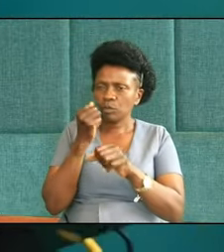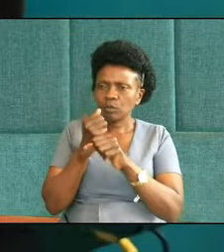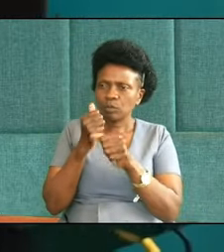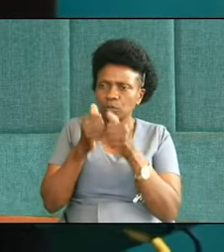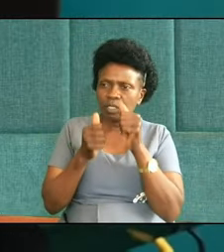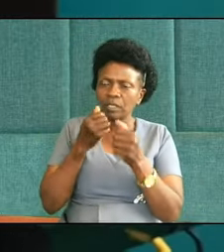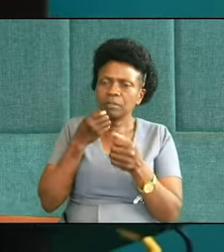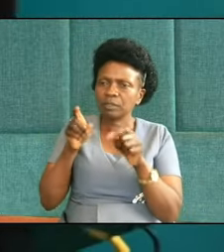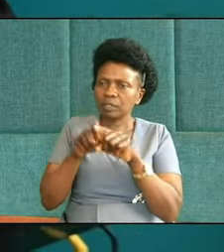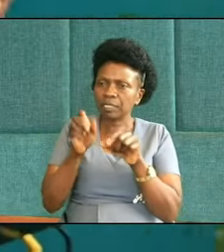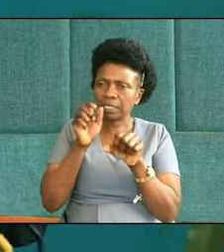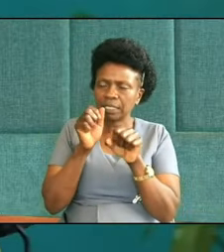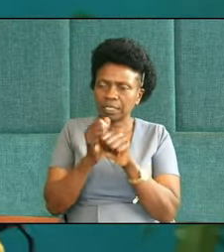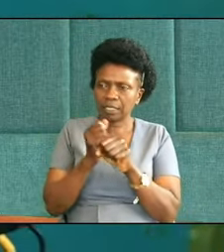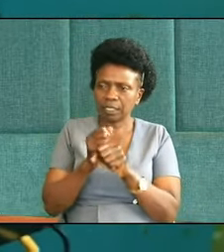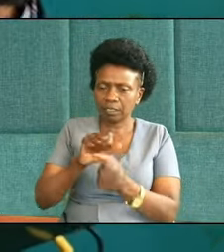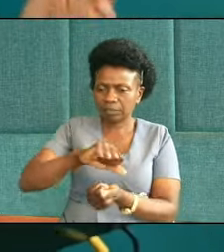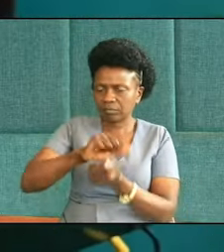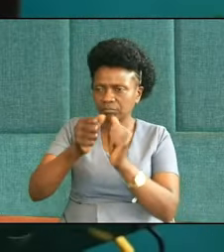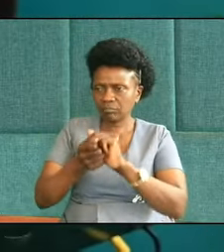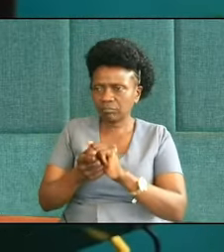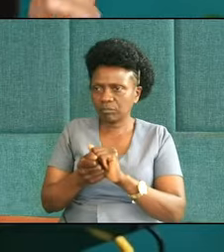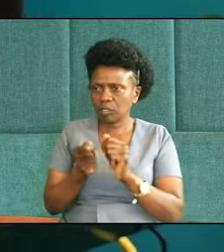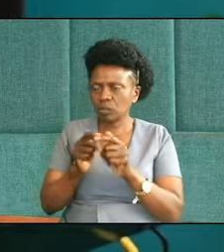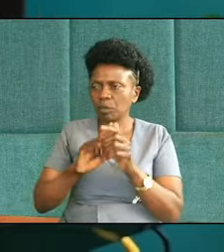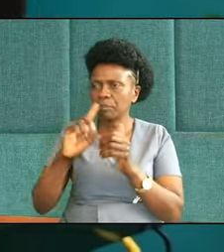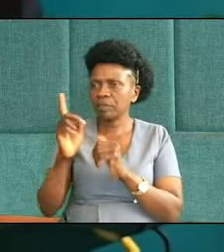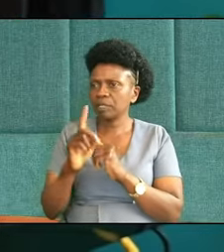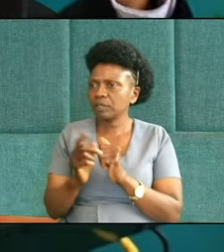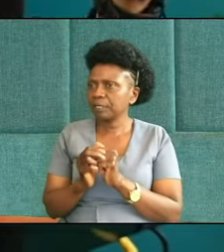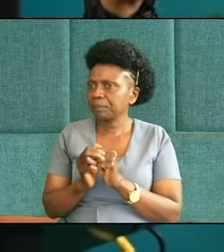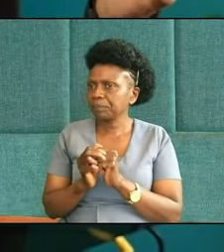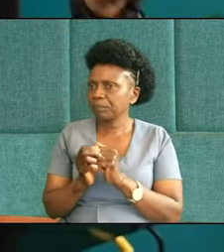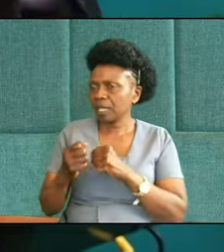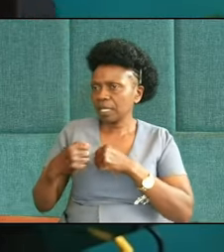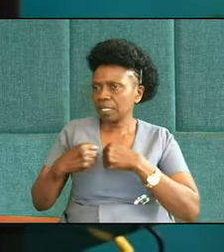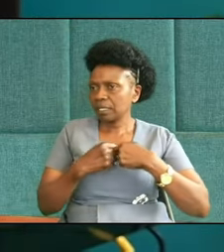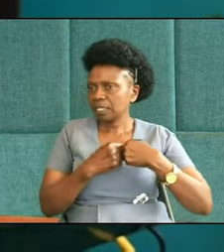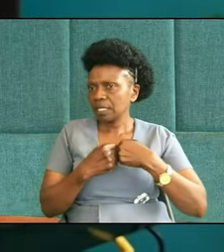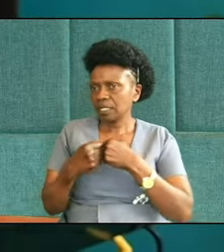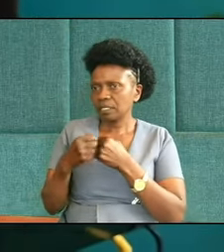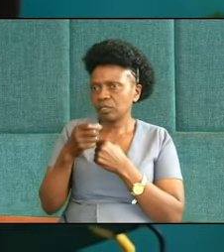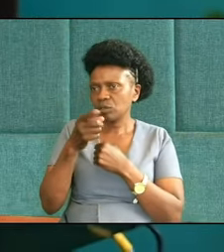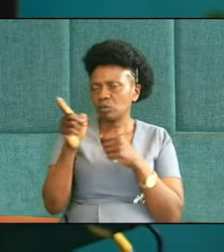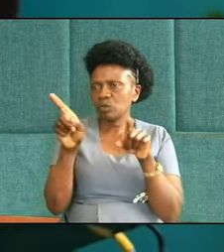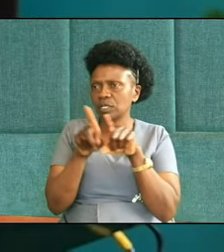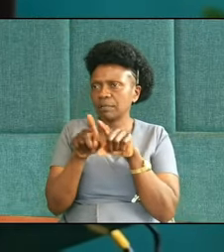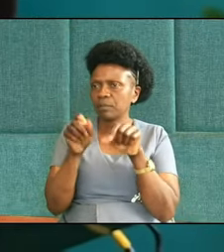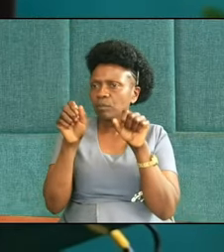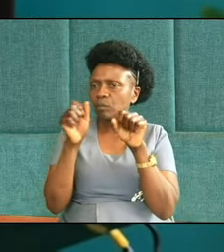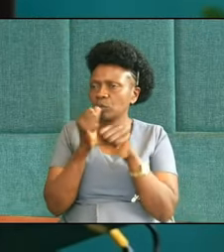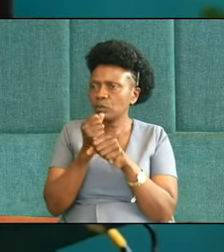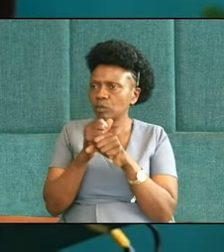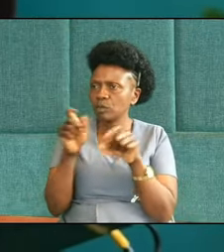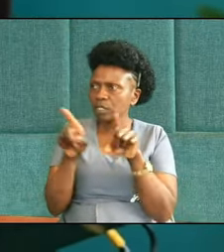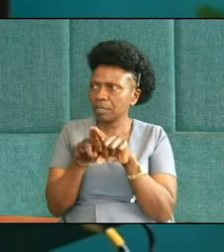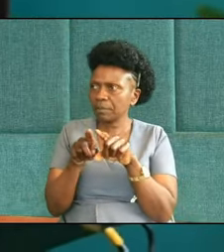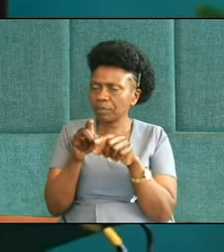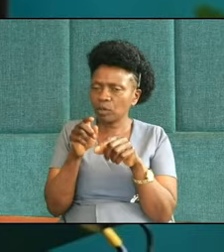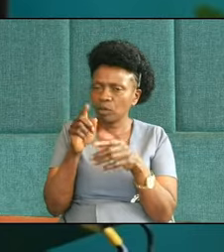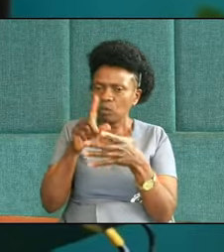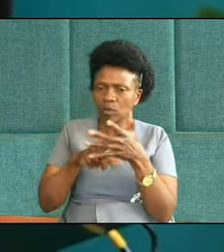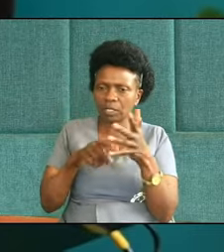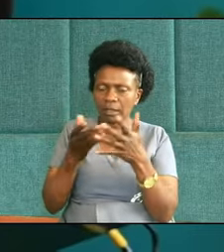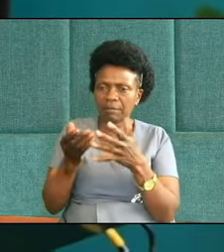online, from misery to ministry. We talked about that, and we challenged you, those of you who are here, to do the same. If you are ever